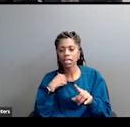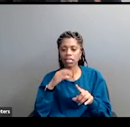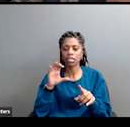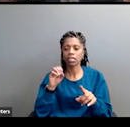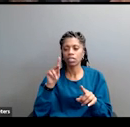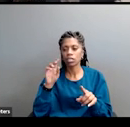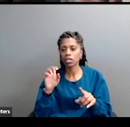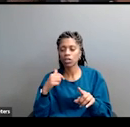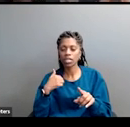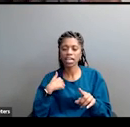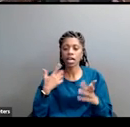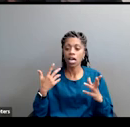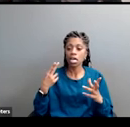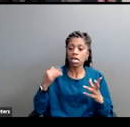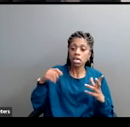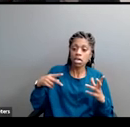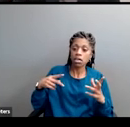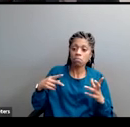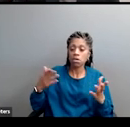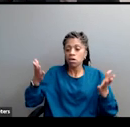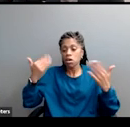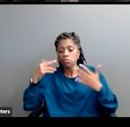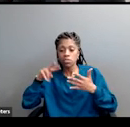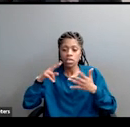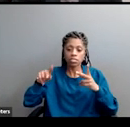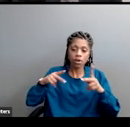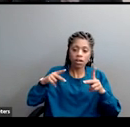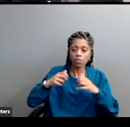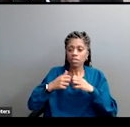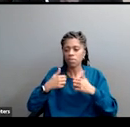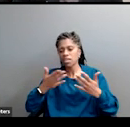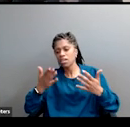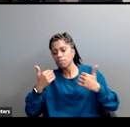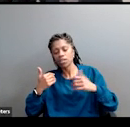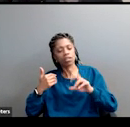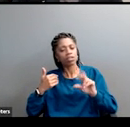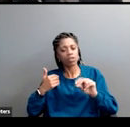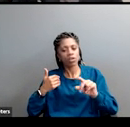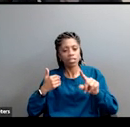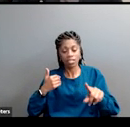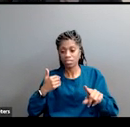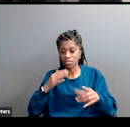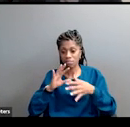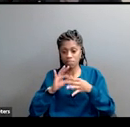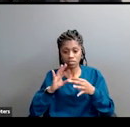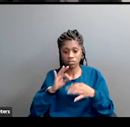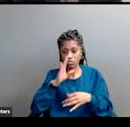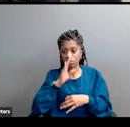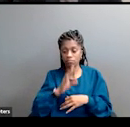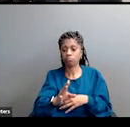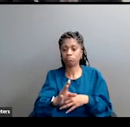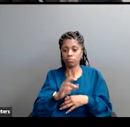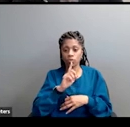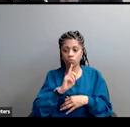we're multiracial, we're hip, let's all you know, go to a dance party together. This is a pragmatic message. This is a message that